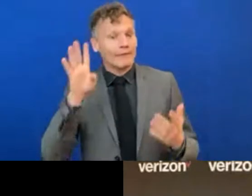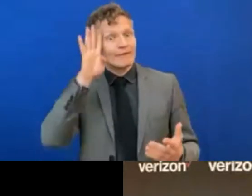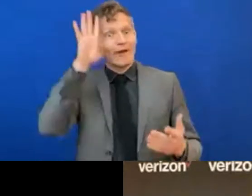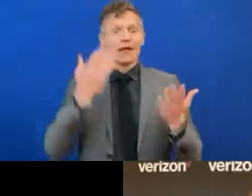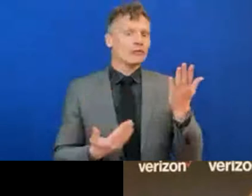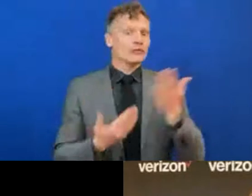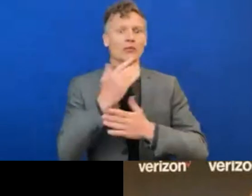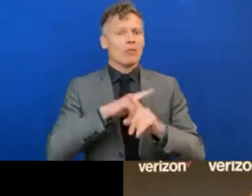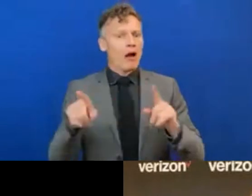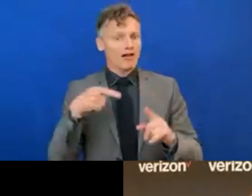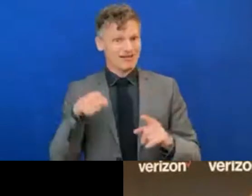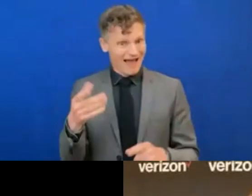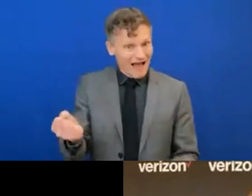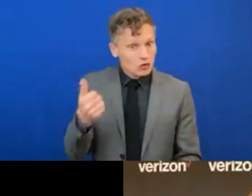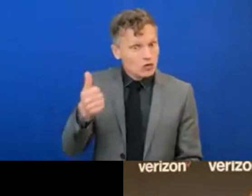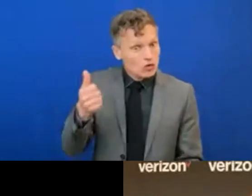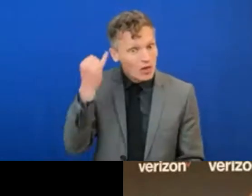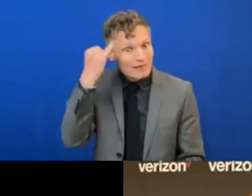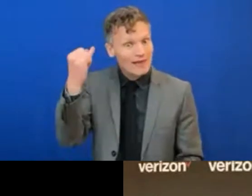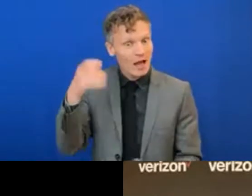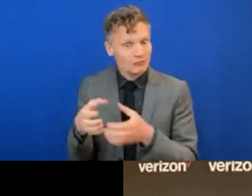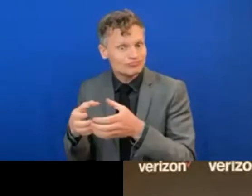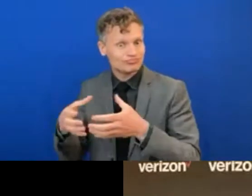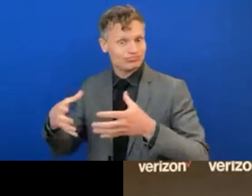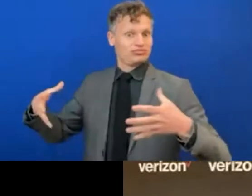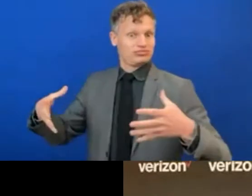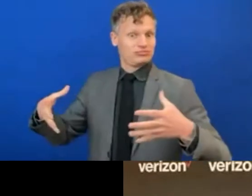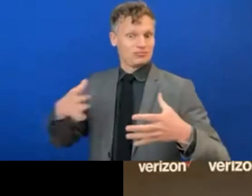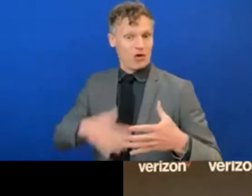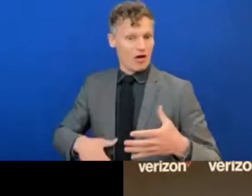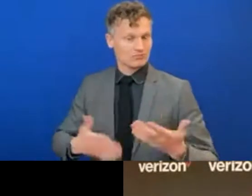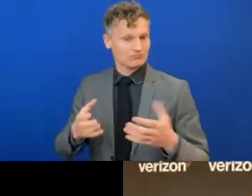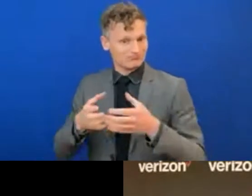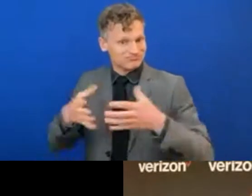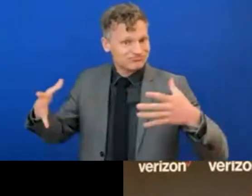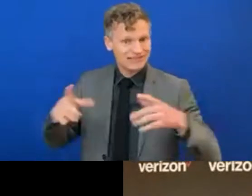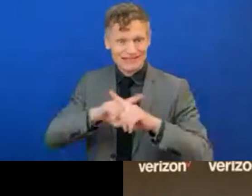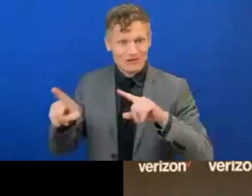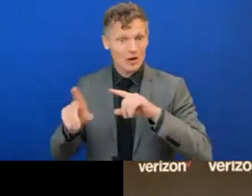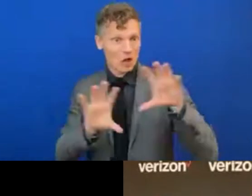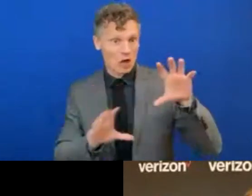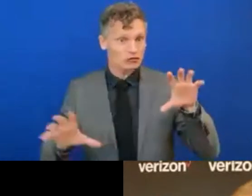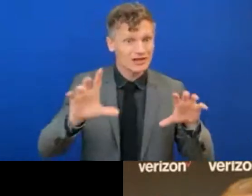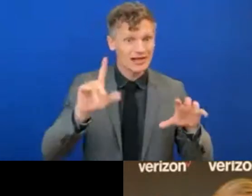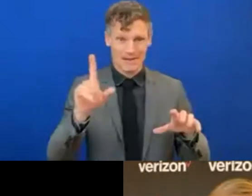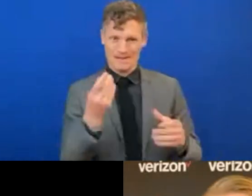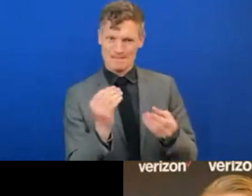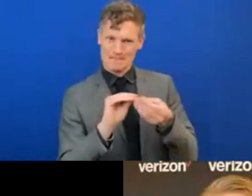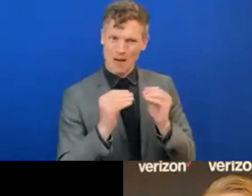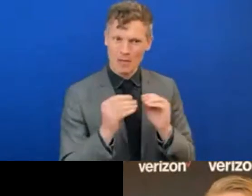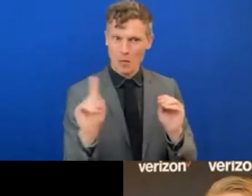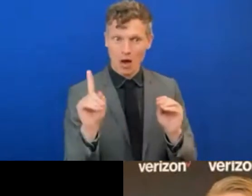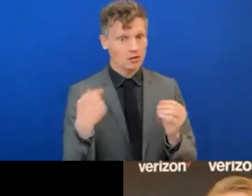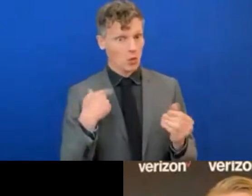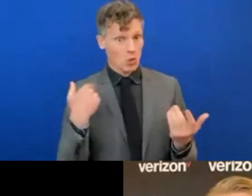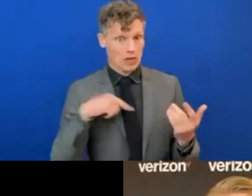of many good examples here that can be scalable. And the problem we have today is that we don't know how much good solutions are out there